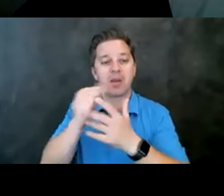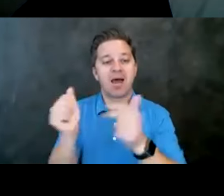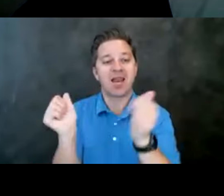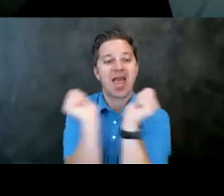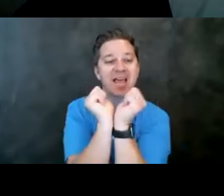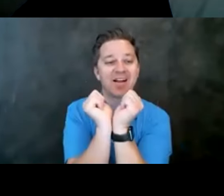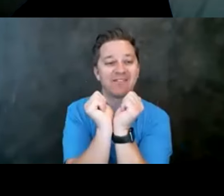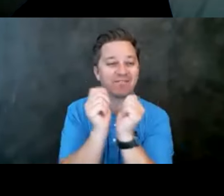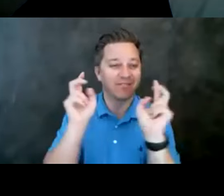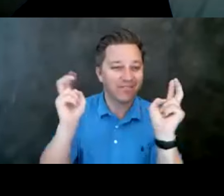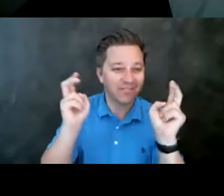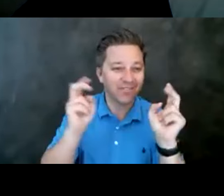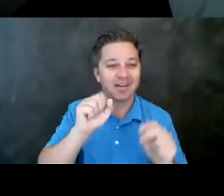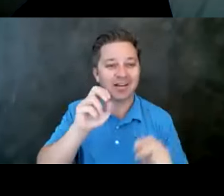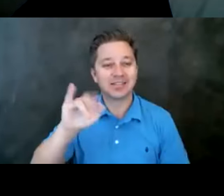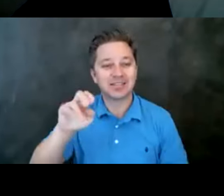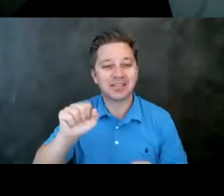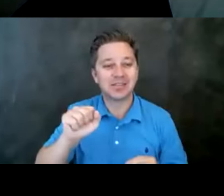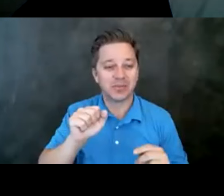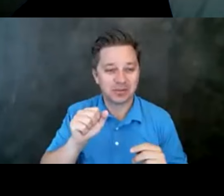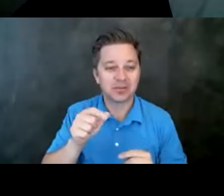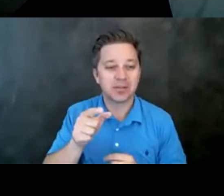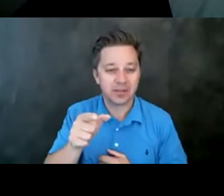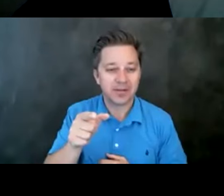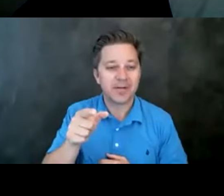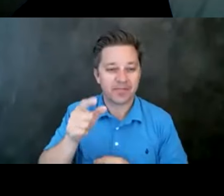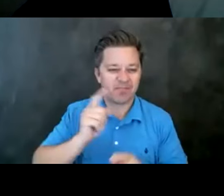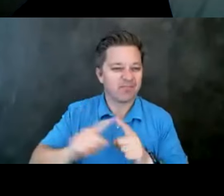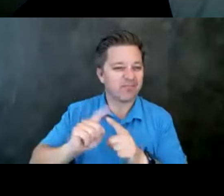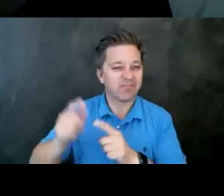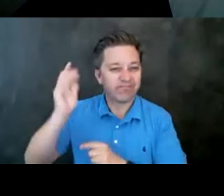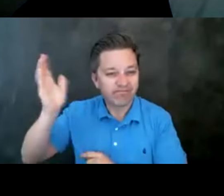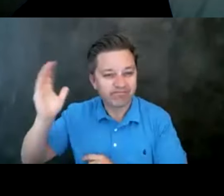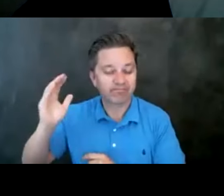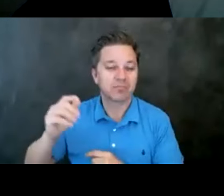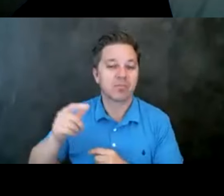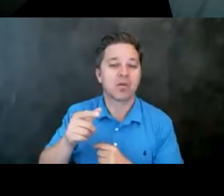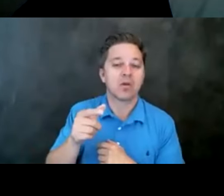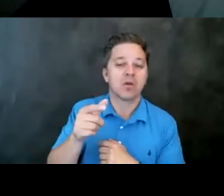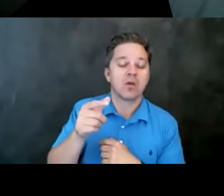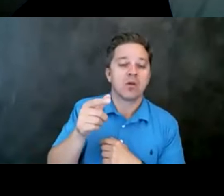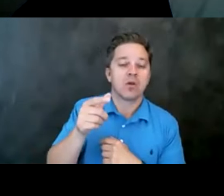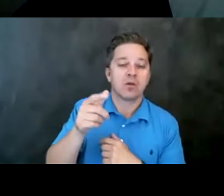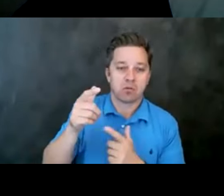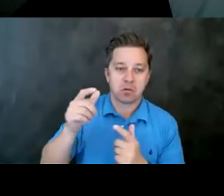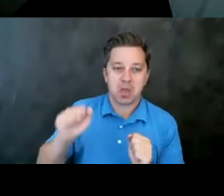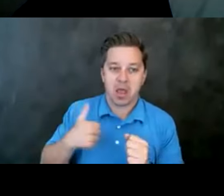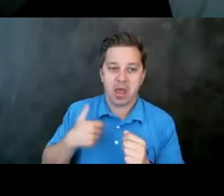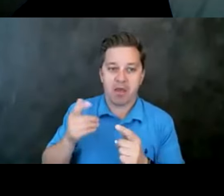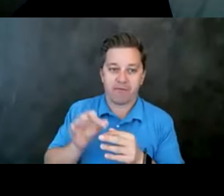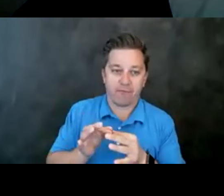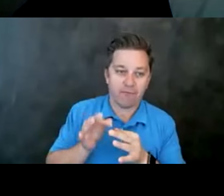um, different, uh, presentations. And I could have that forwarded to